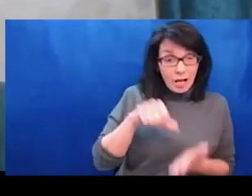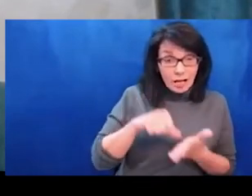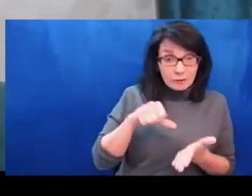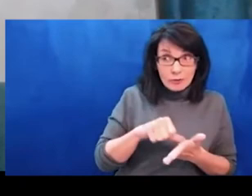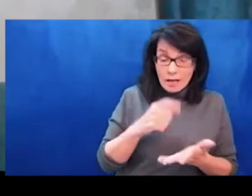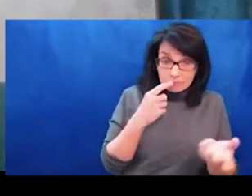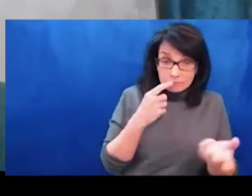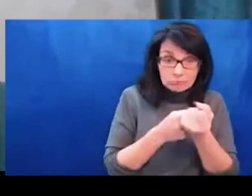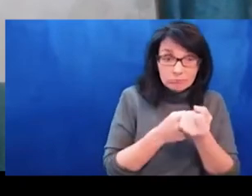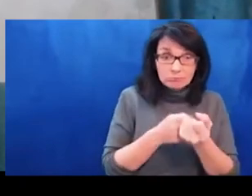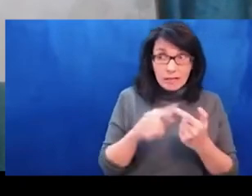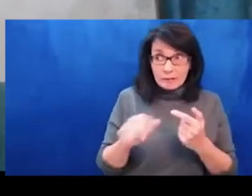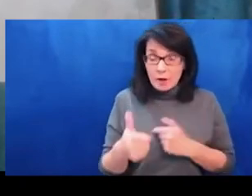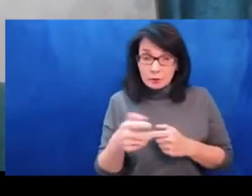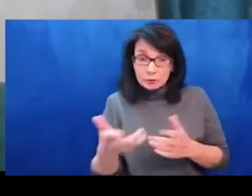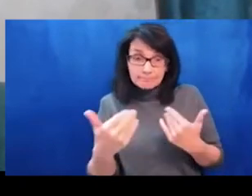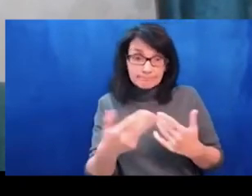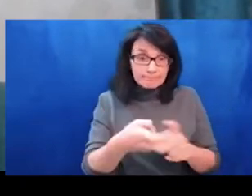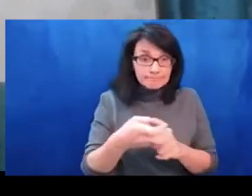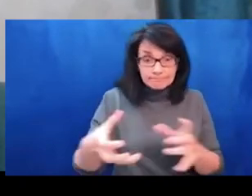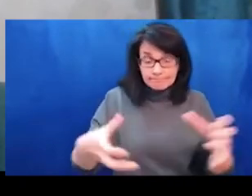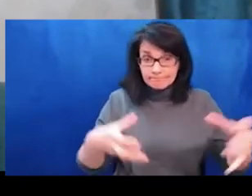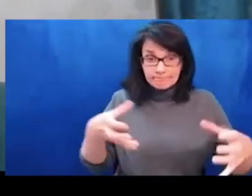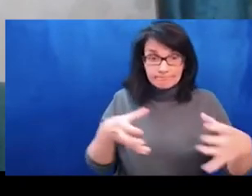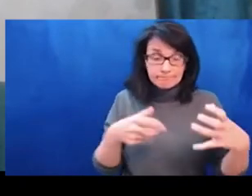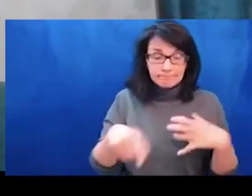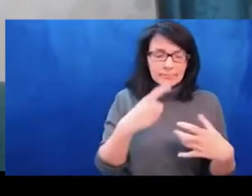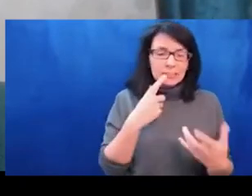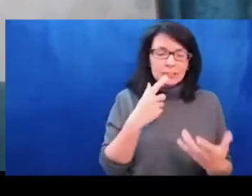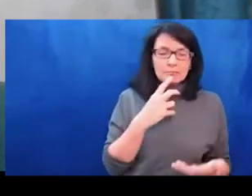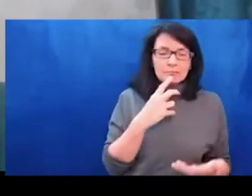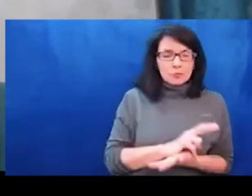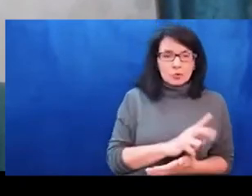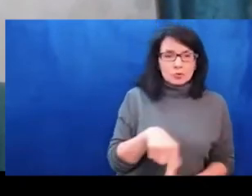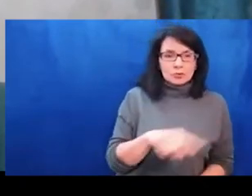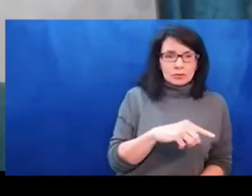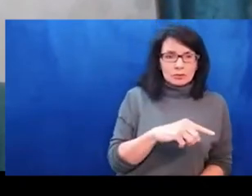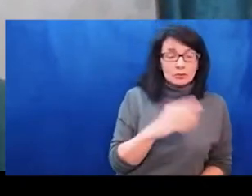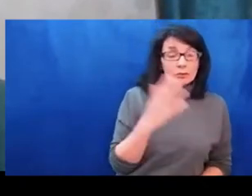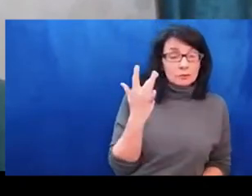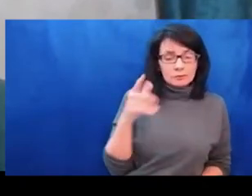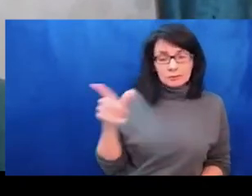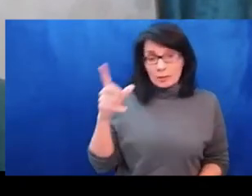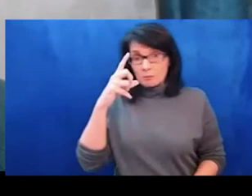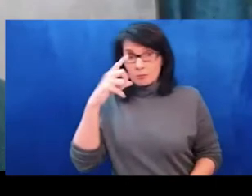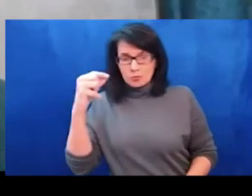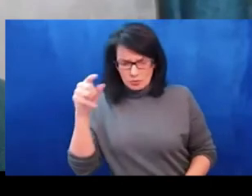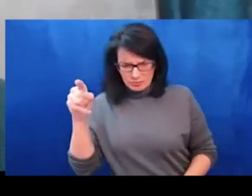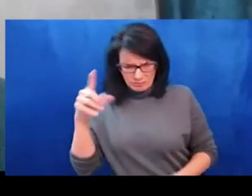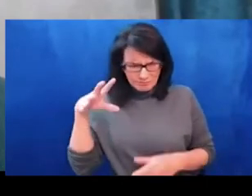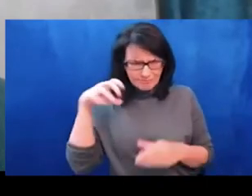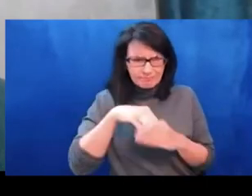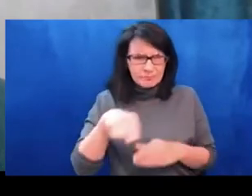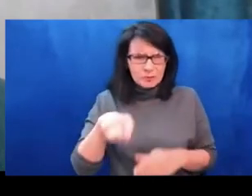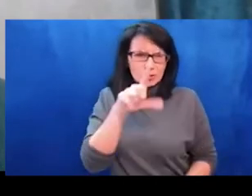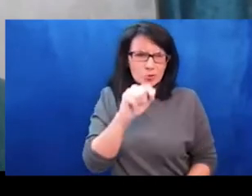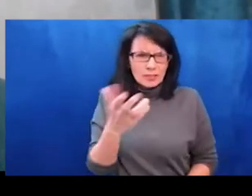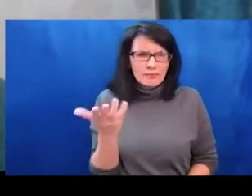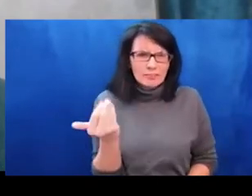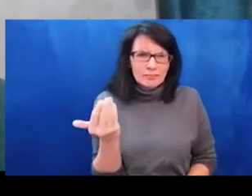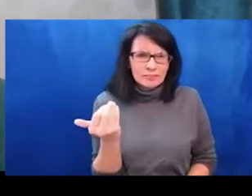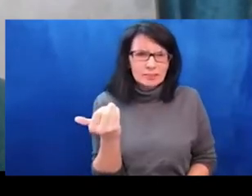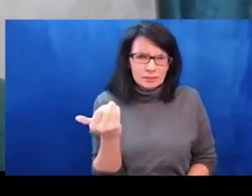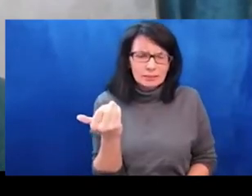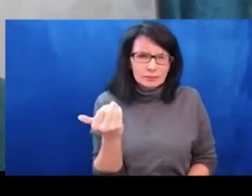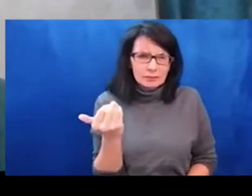civilian militias, but also the army. After months of facing the regime horrible killing machine, protesters start